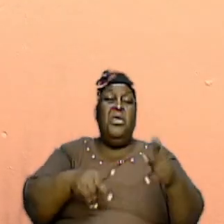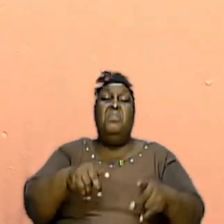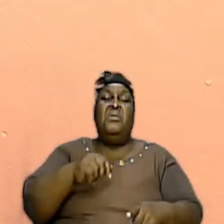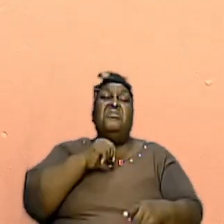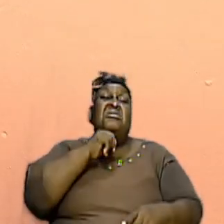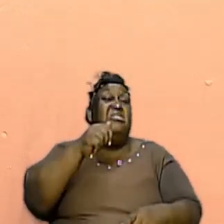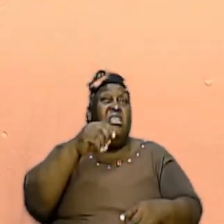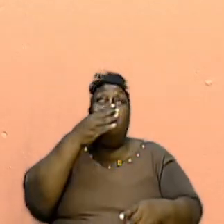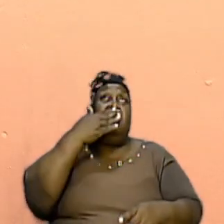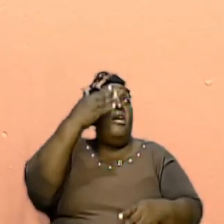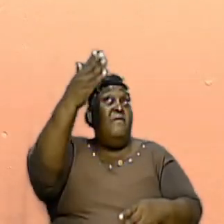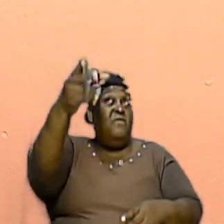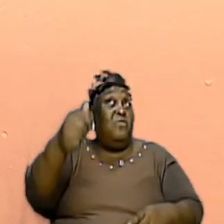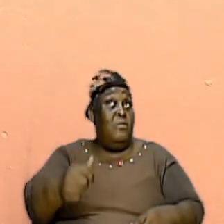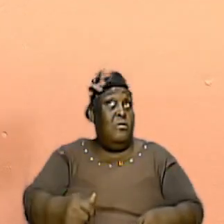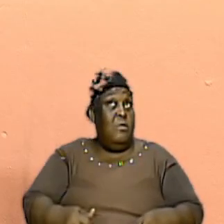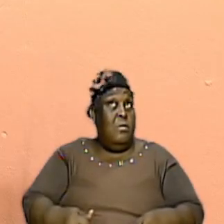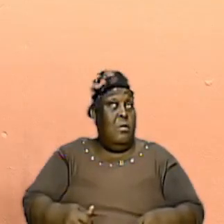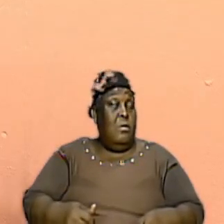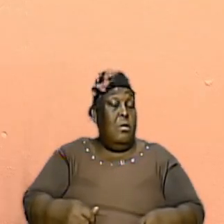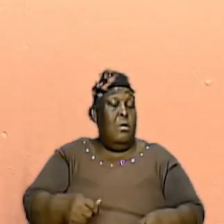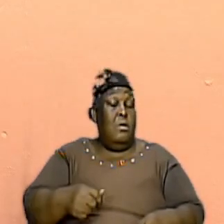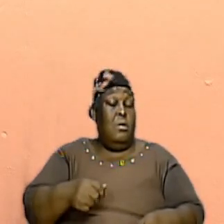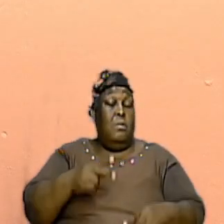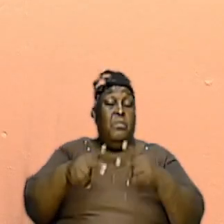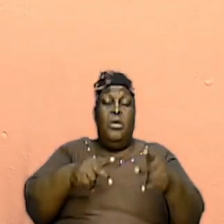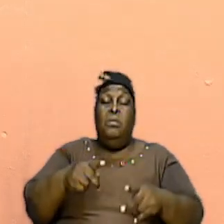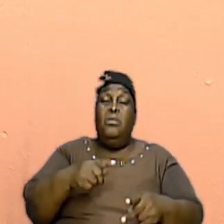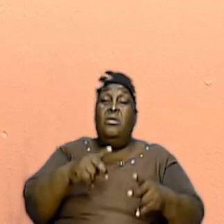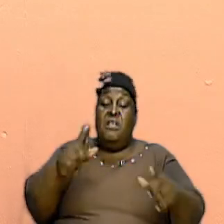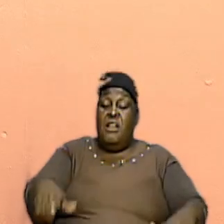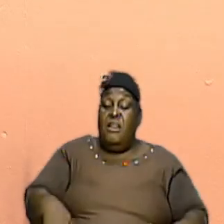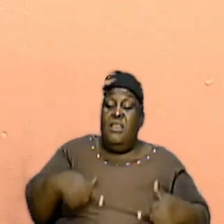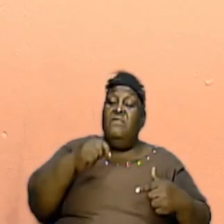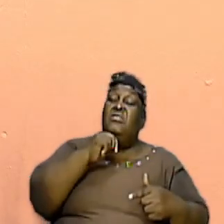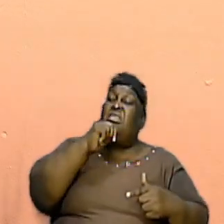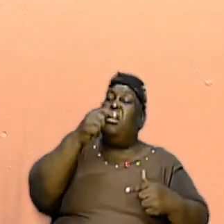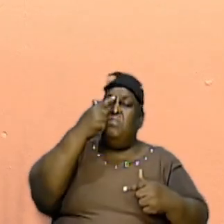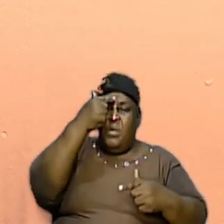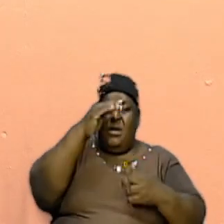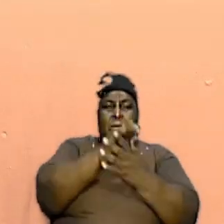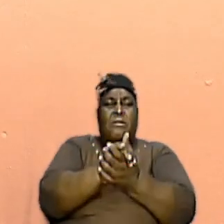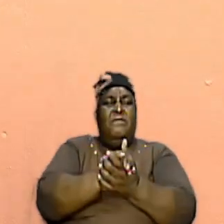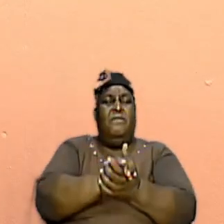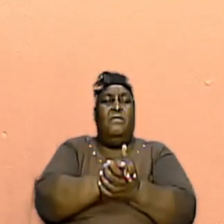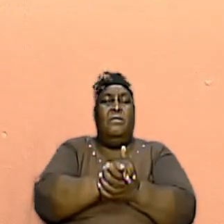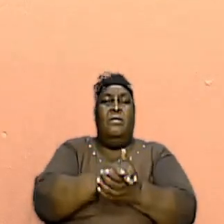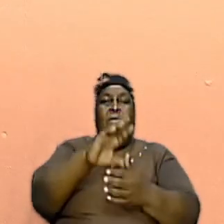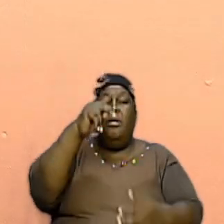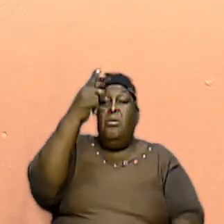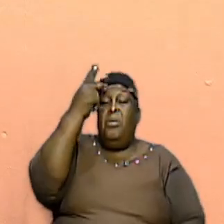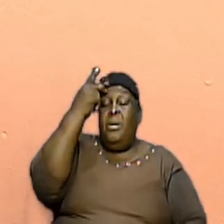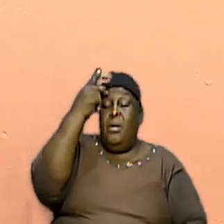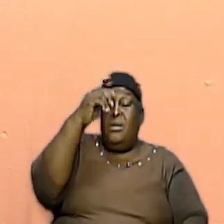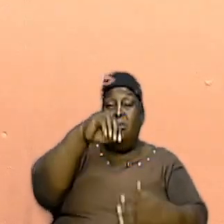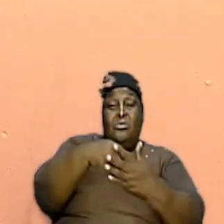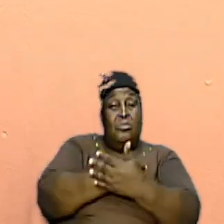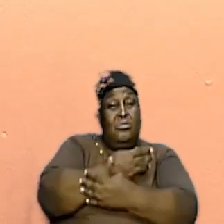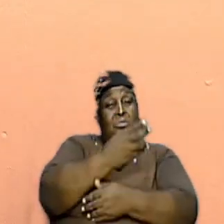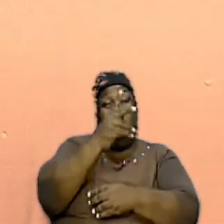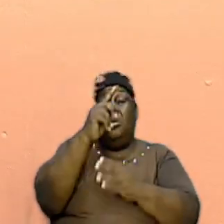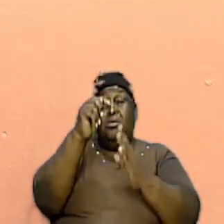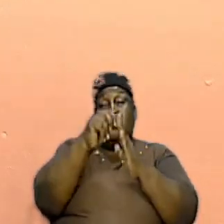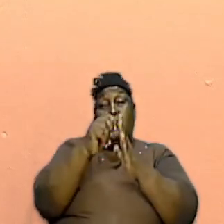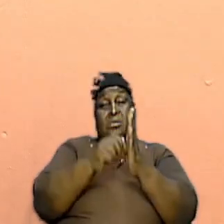Done Yes And People Who Live In Unbelief God Has A Way And Make No Mistake About It Paul In The New Testament In The